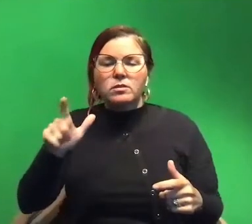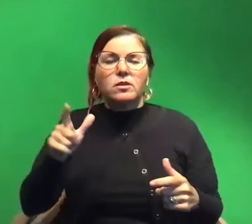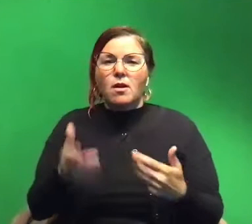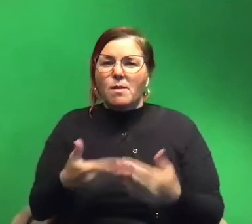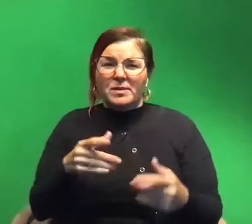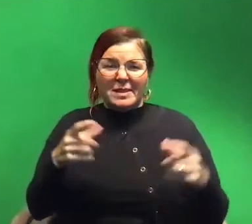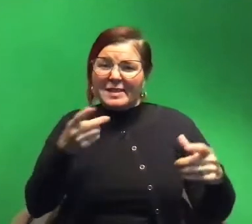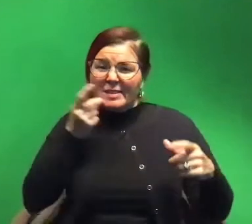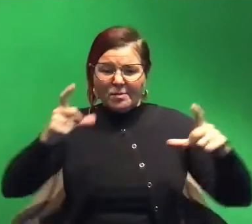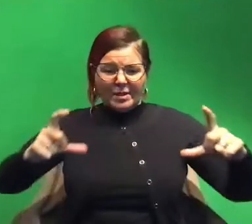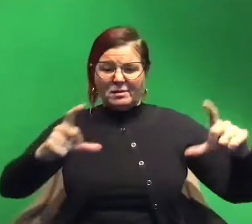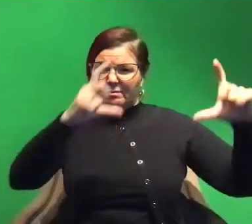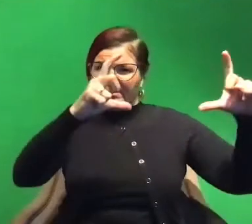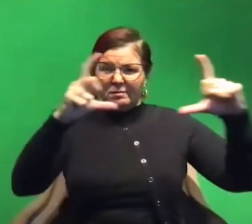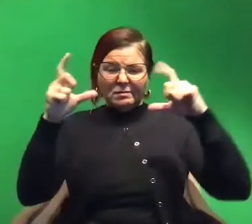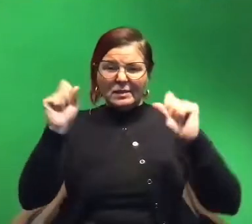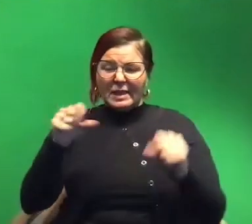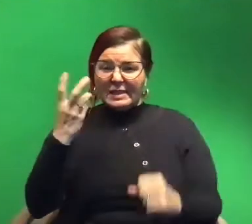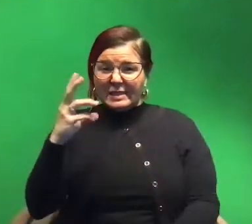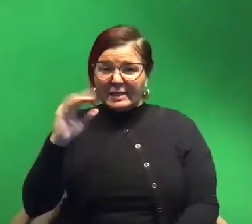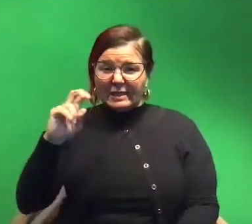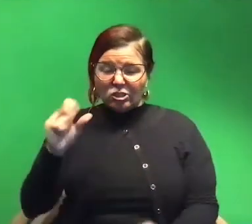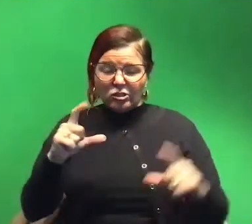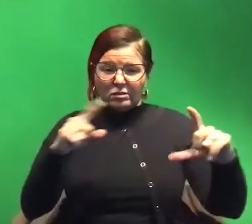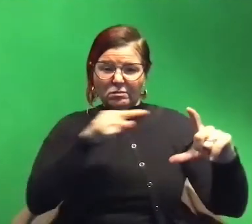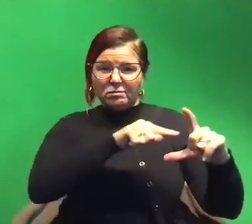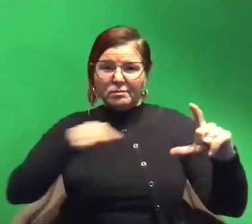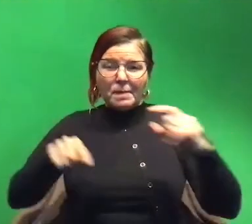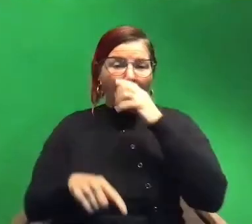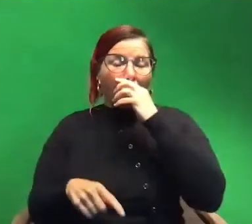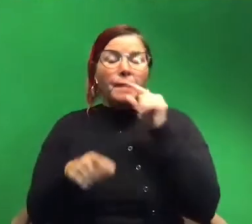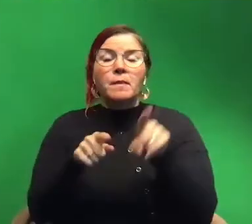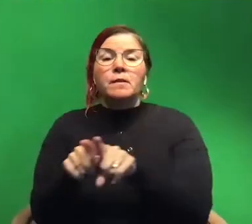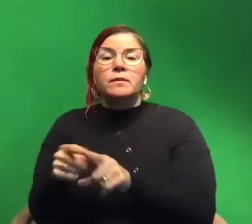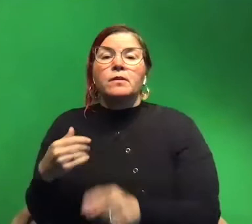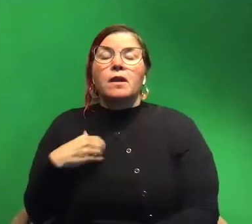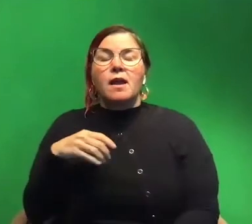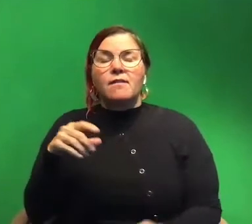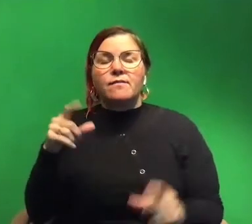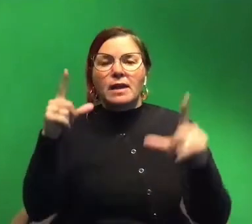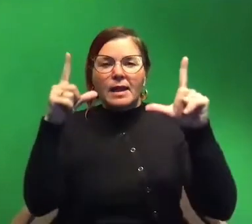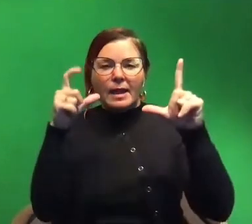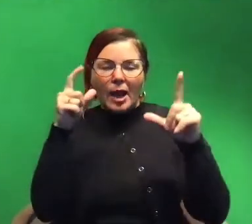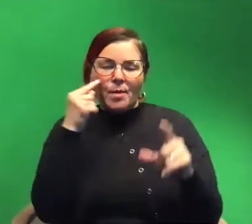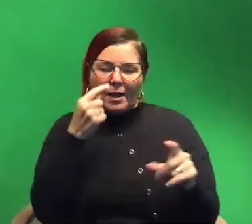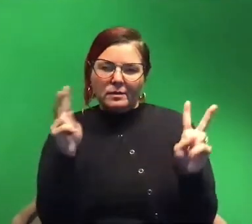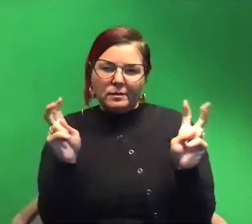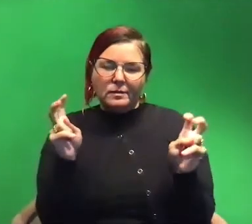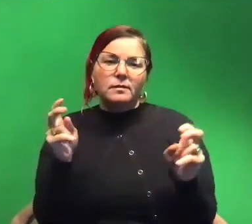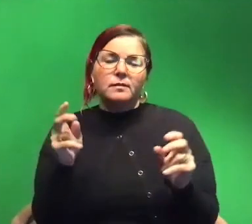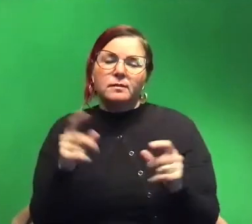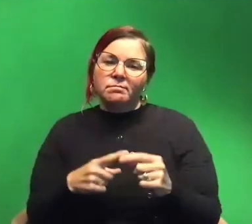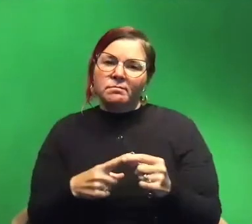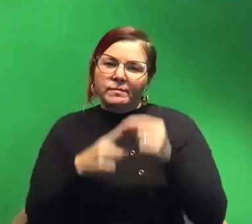like 16 inches diameter. Um they also have camera eyes which is incredibly unique